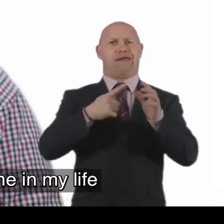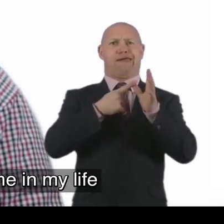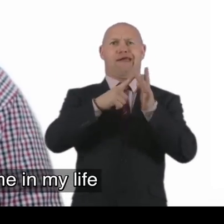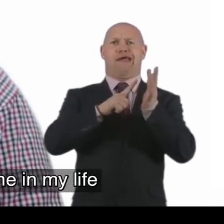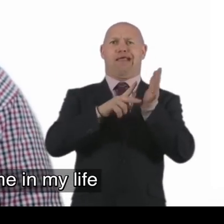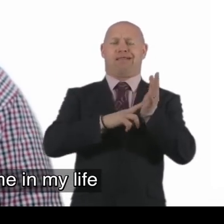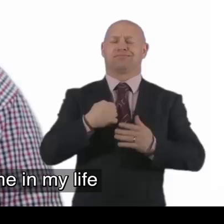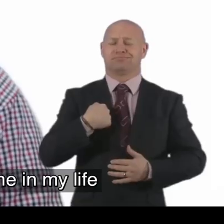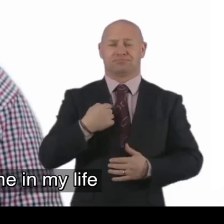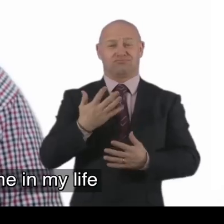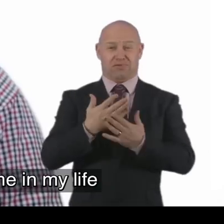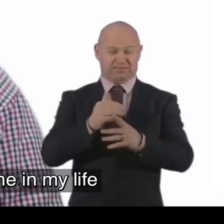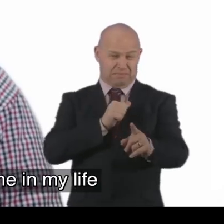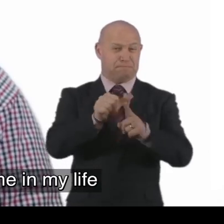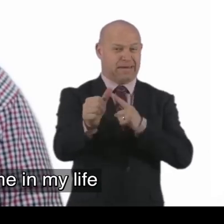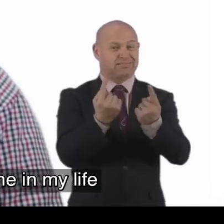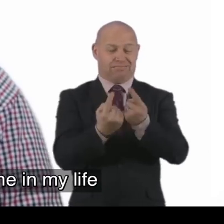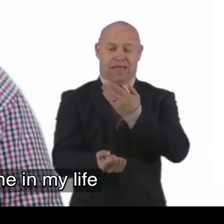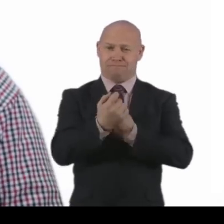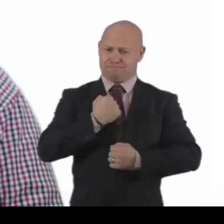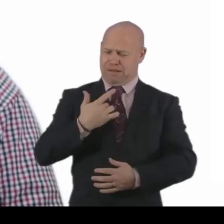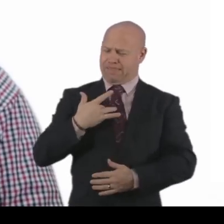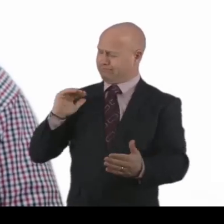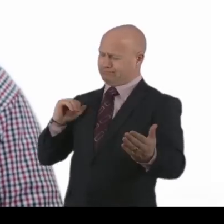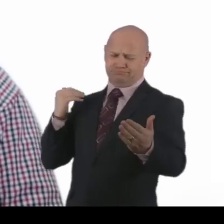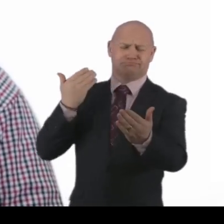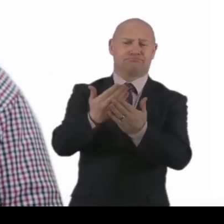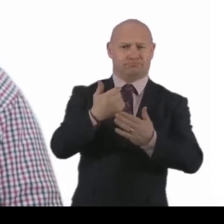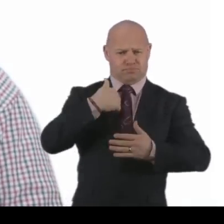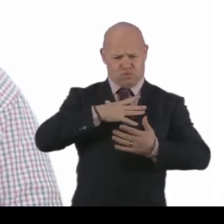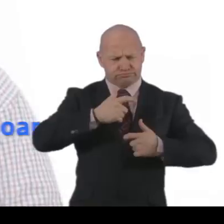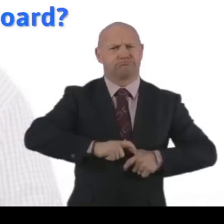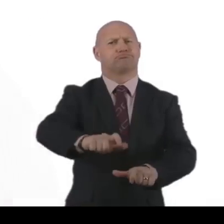It's one of the best things that's ever happened to me in my life and long may it continue.